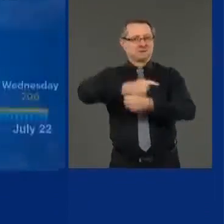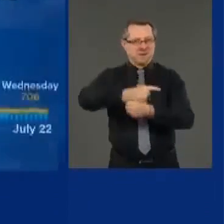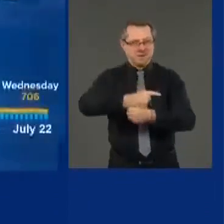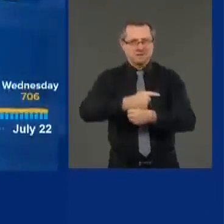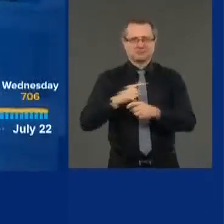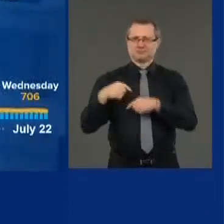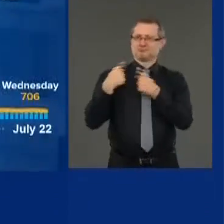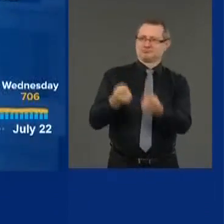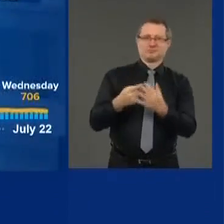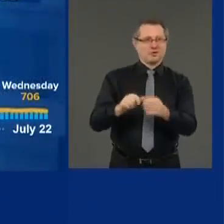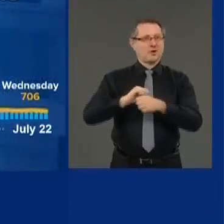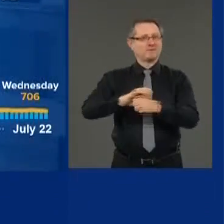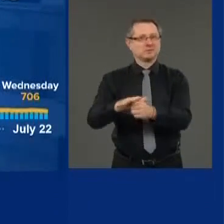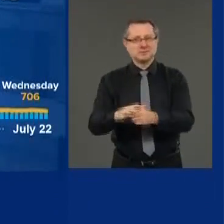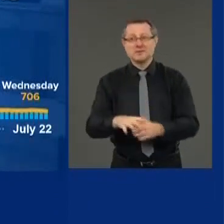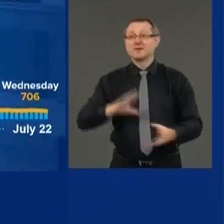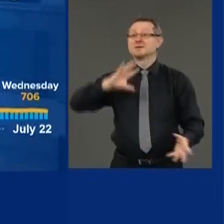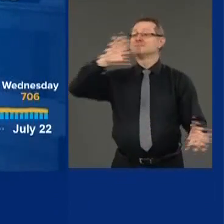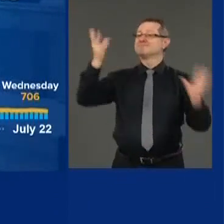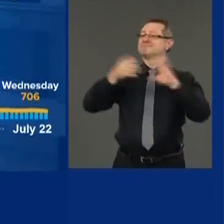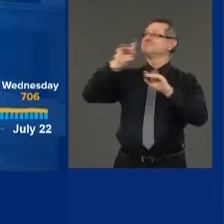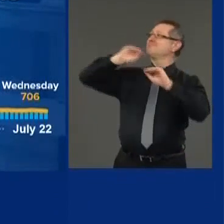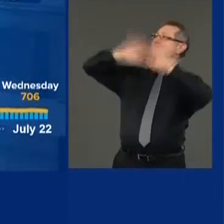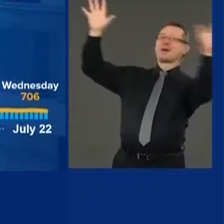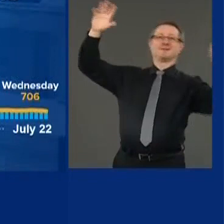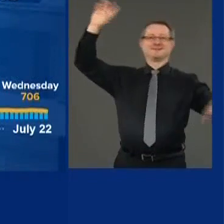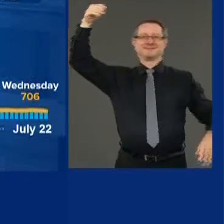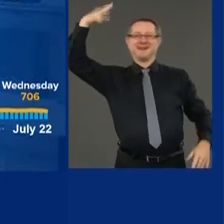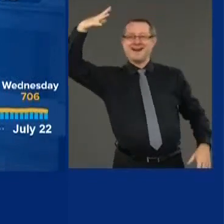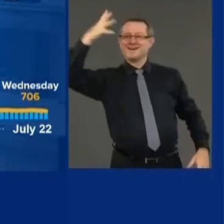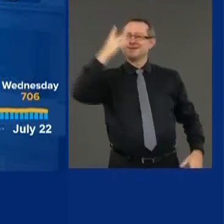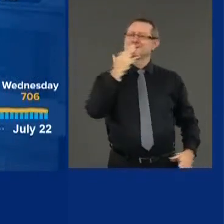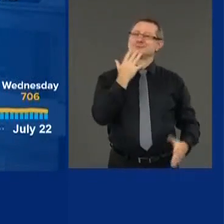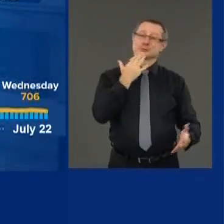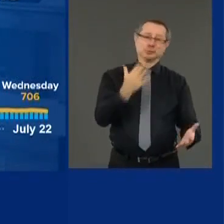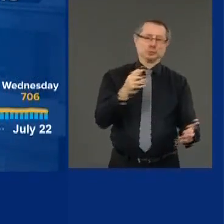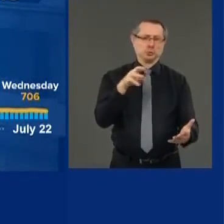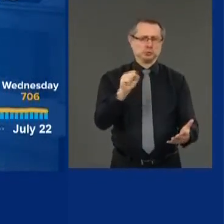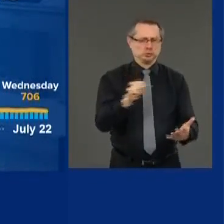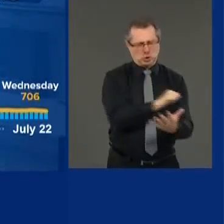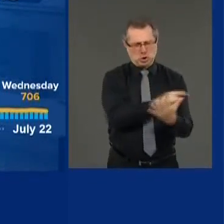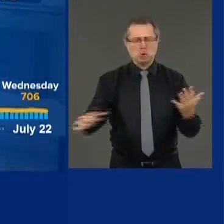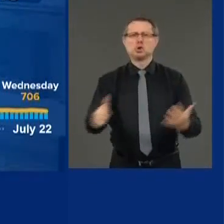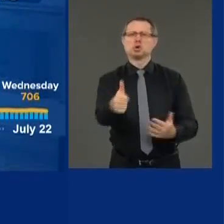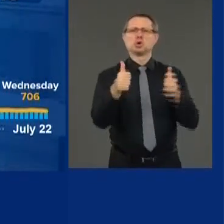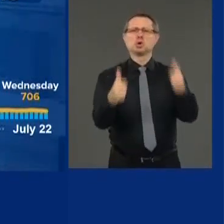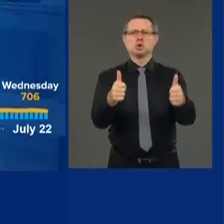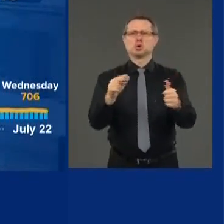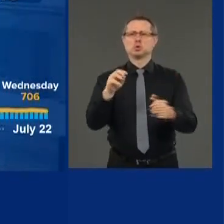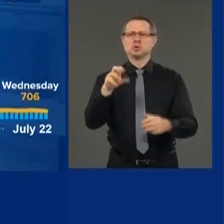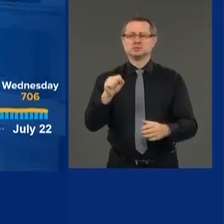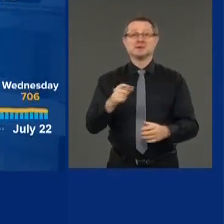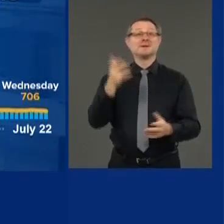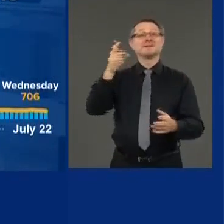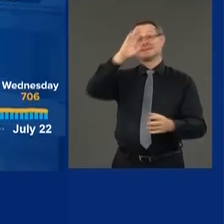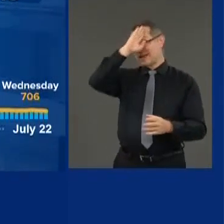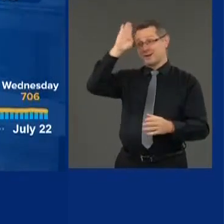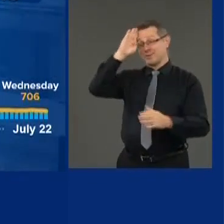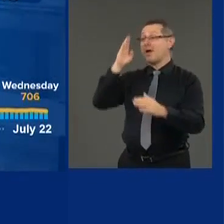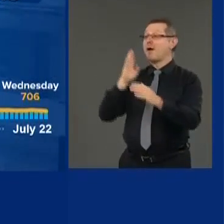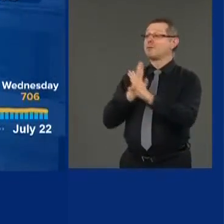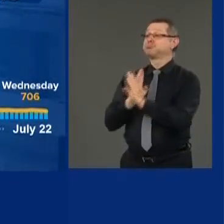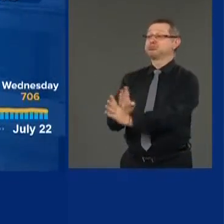bright sunny day good news all good news 08.906 706 hospitalizations lowest since March